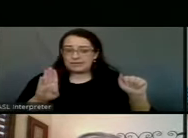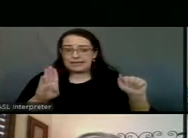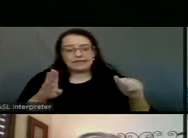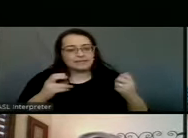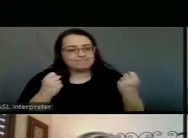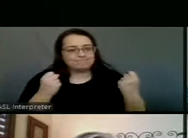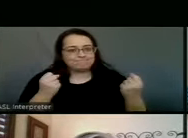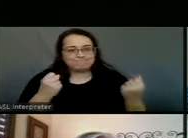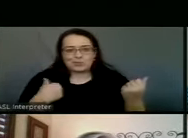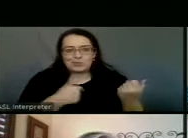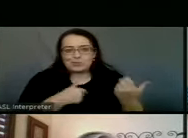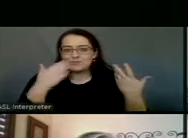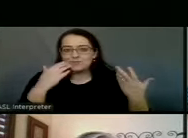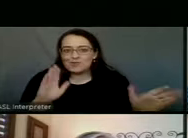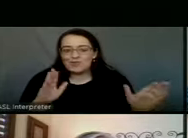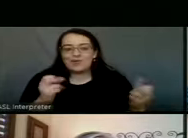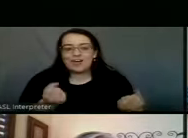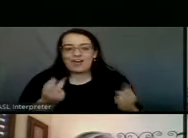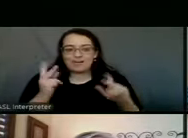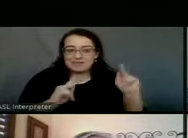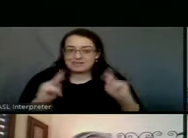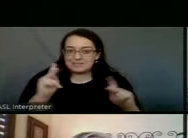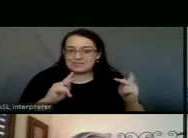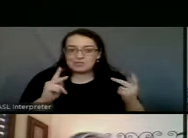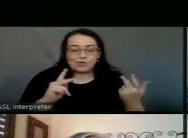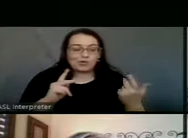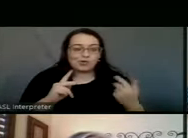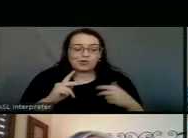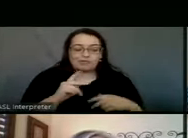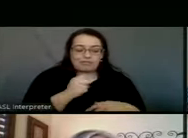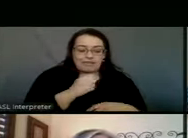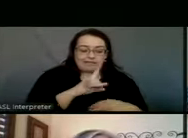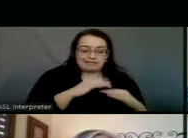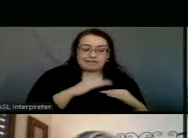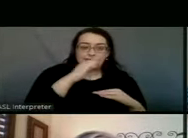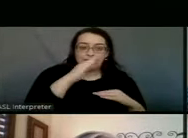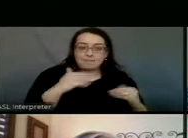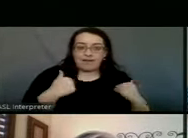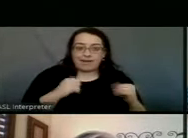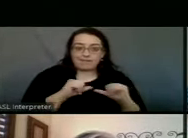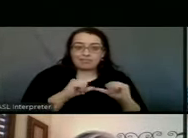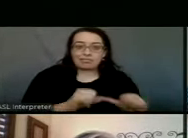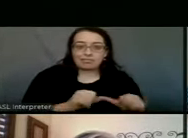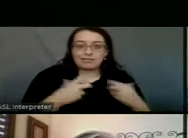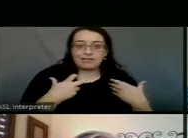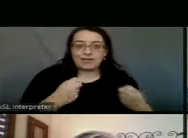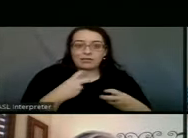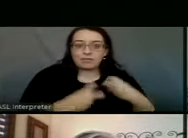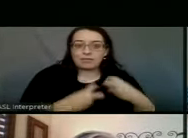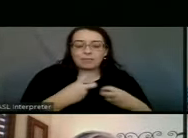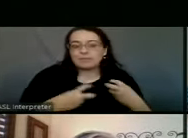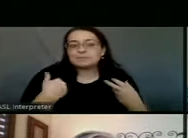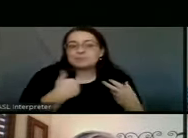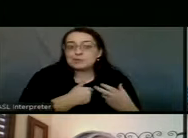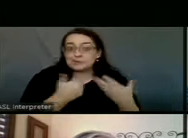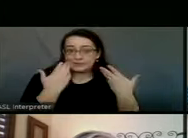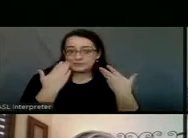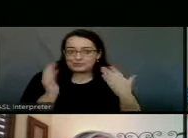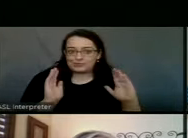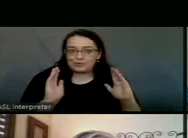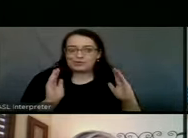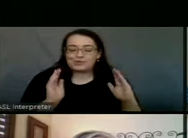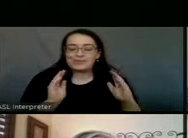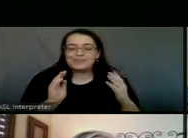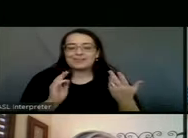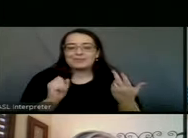know, you know, we don't know how many people not 65 and older, you know, present with underlying medical conditions.